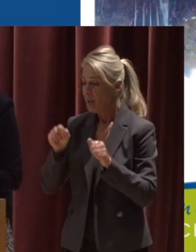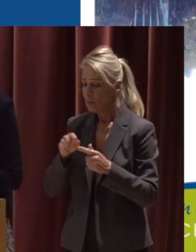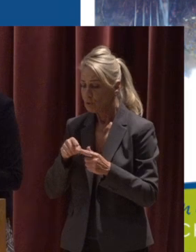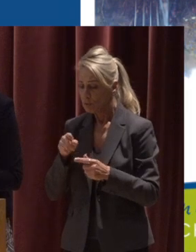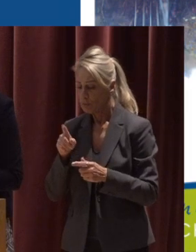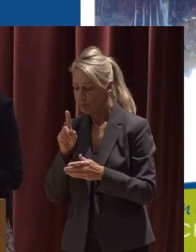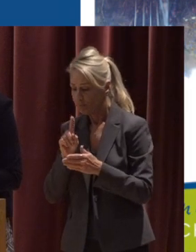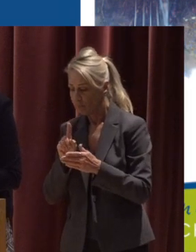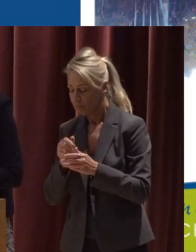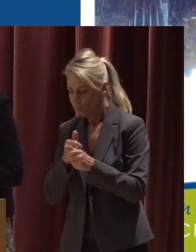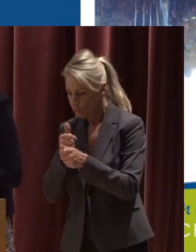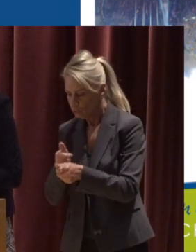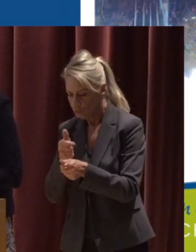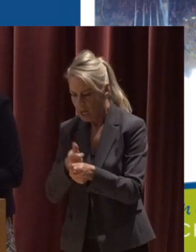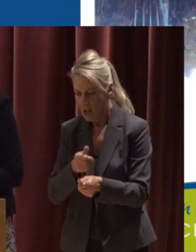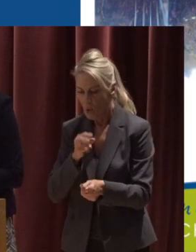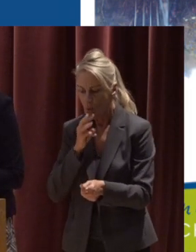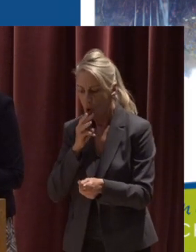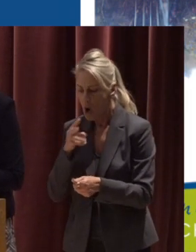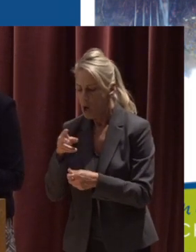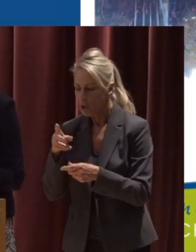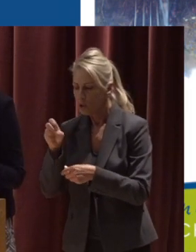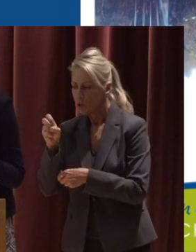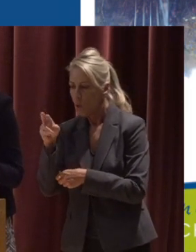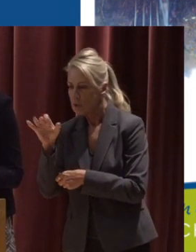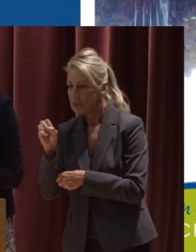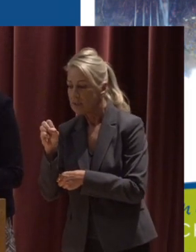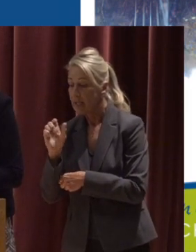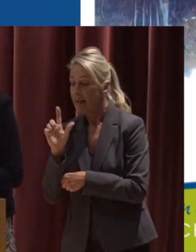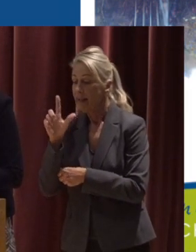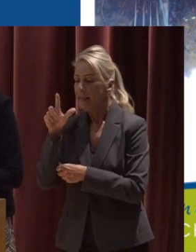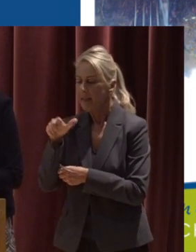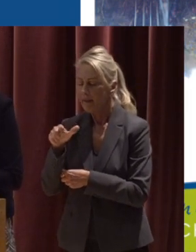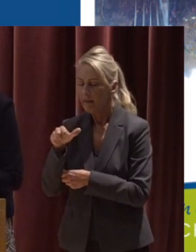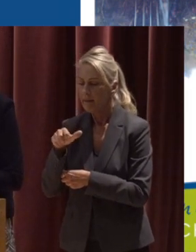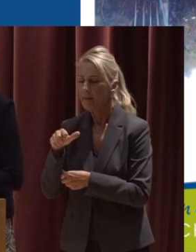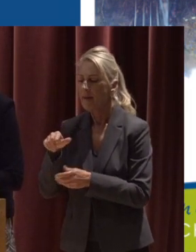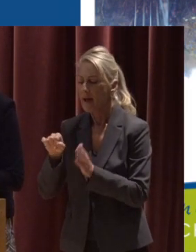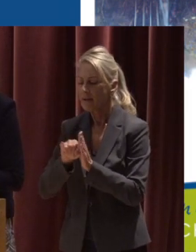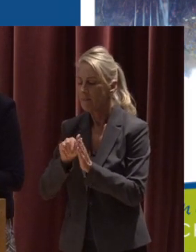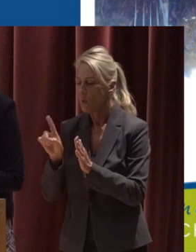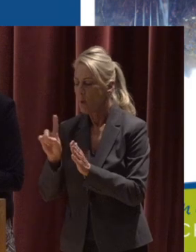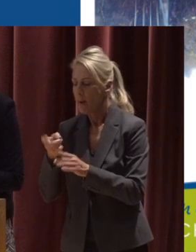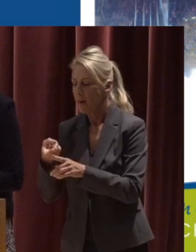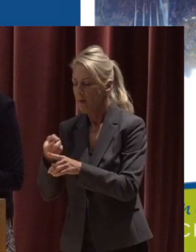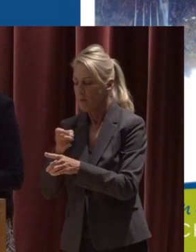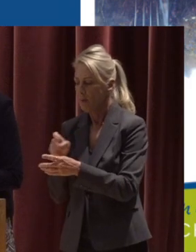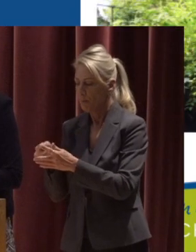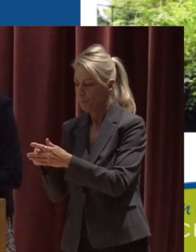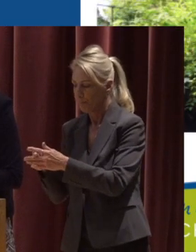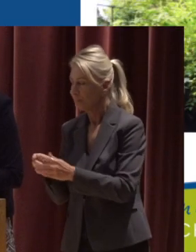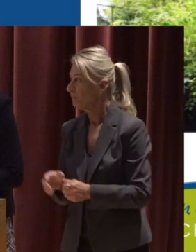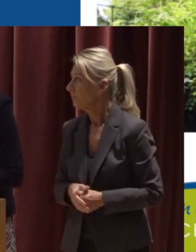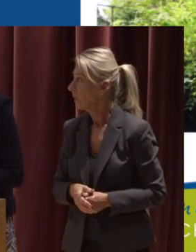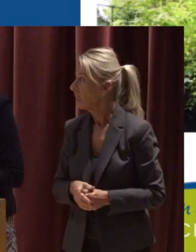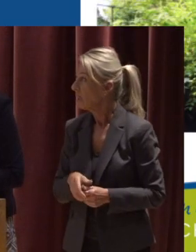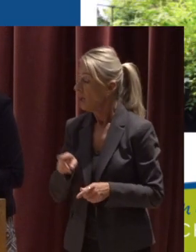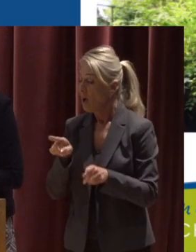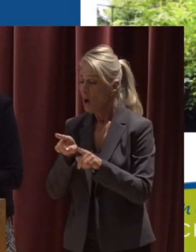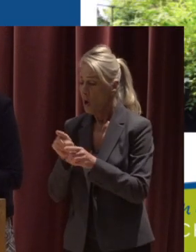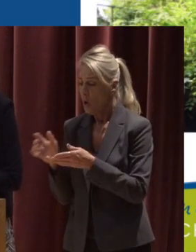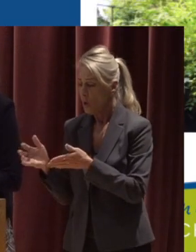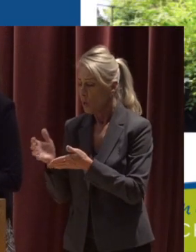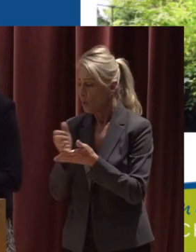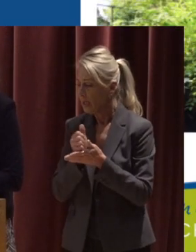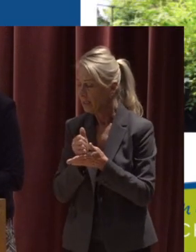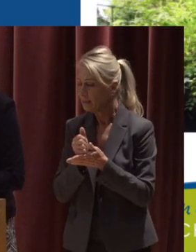track these sources of water And can work later on to try and identify where they are coming from Stream crew also collects